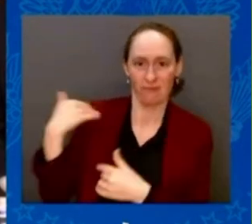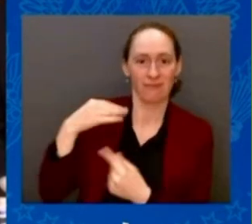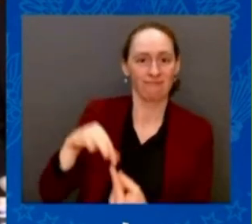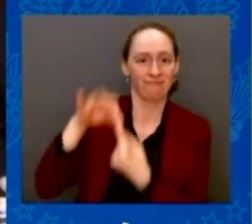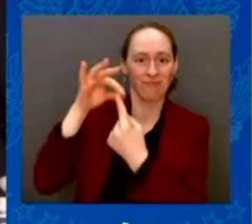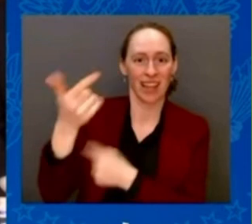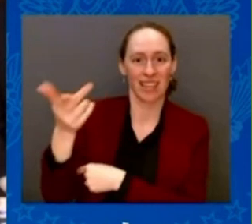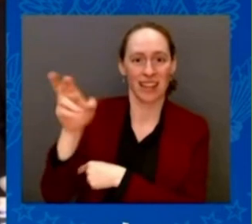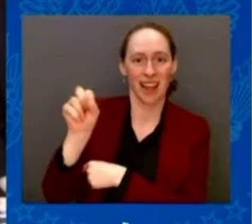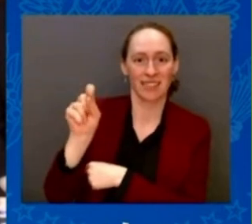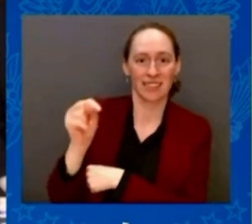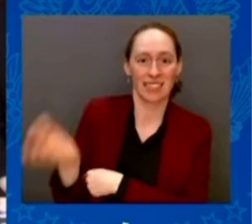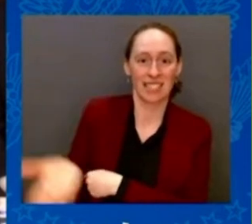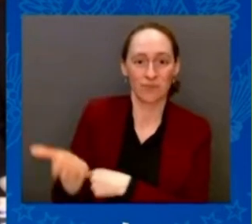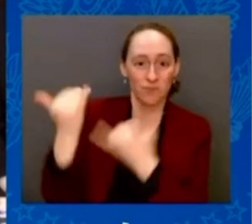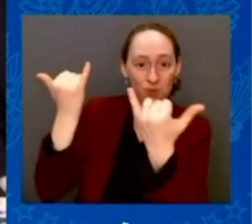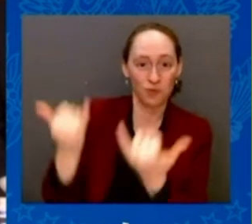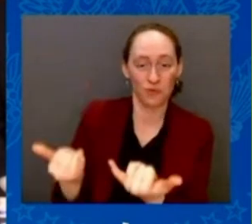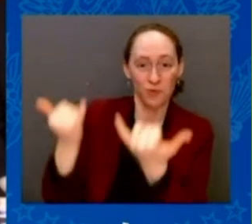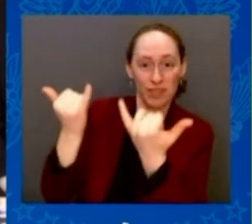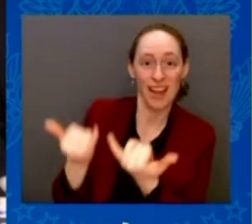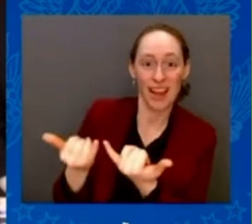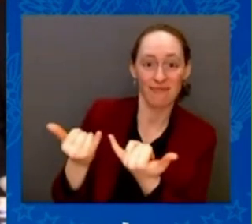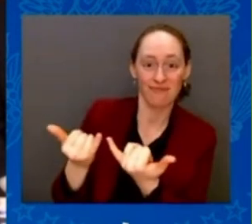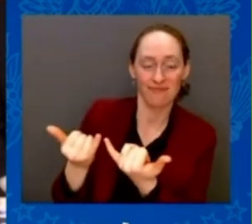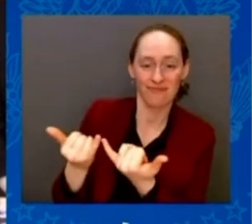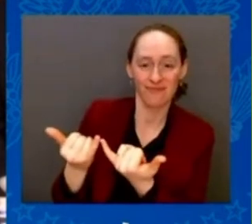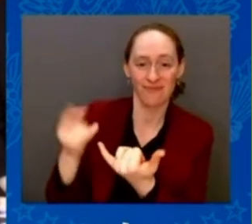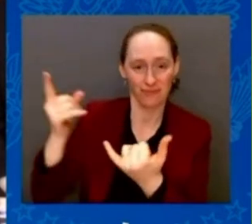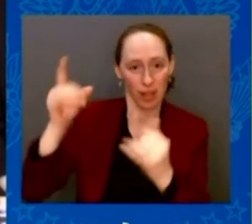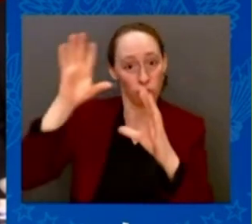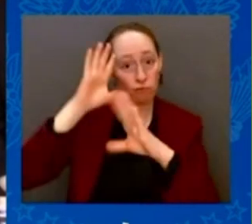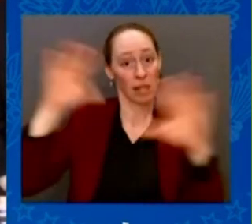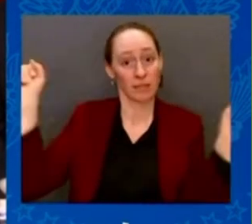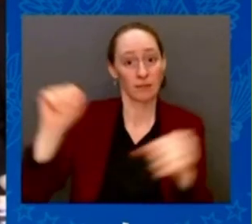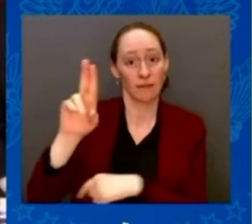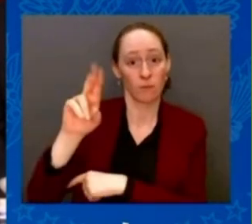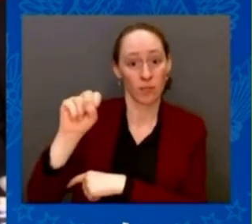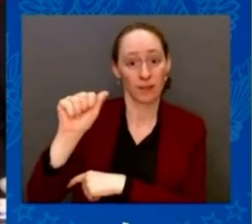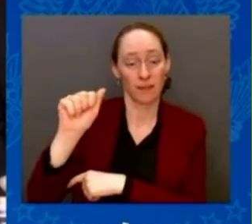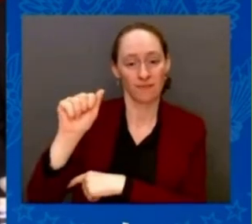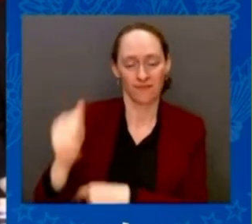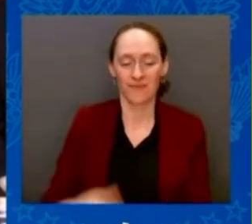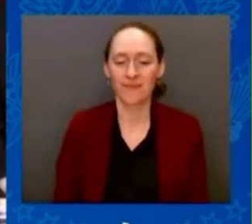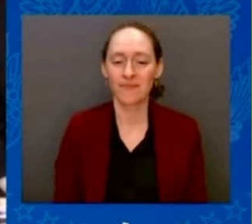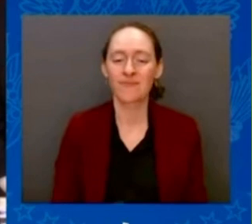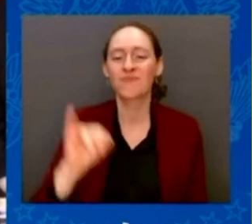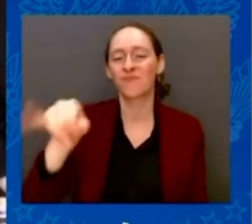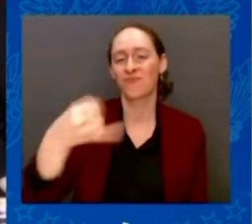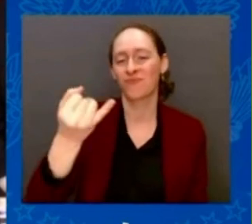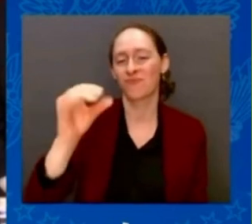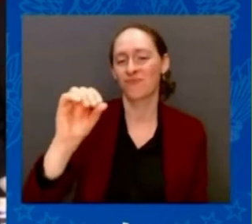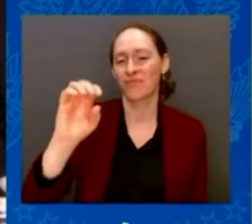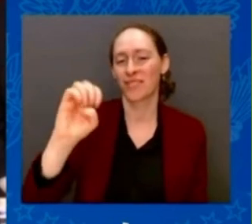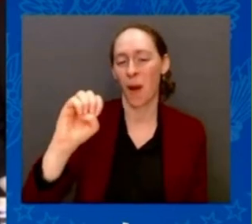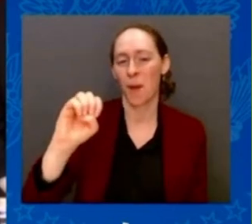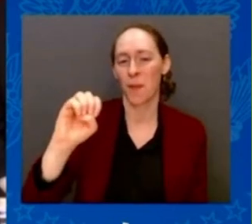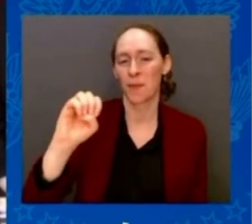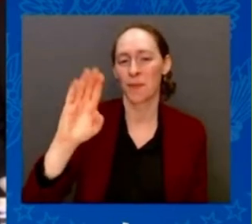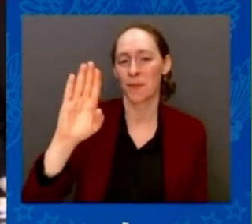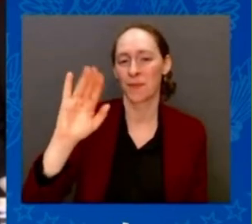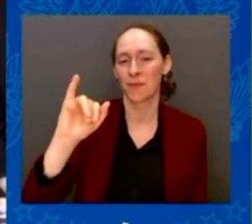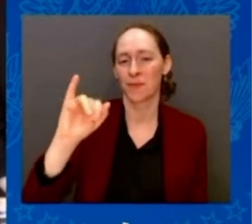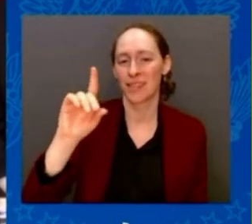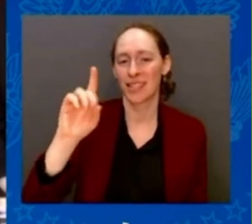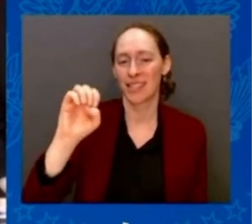the summit, the President of the United States of America, Mr. Joseph Biden. Welcome, sir. We ask you to